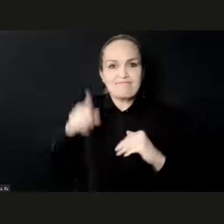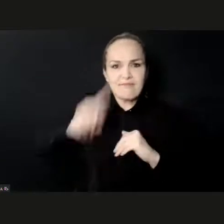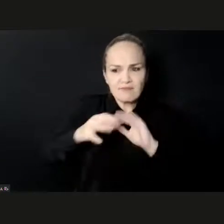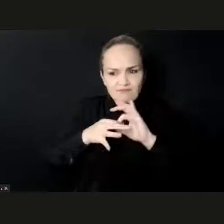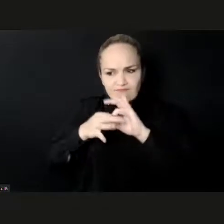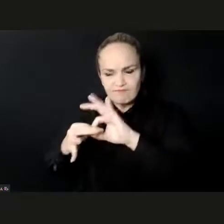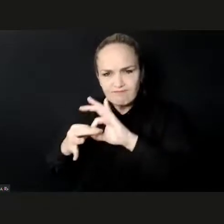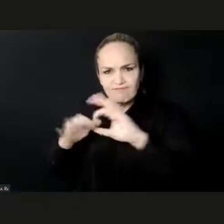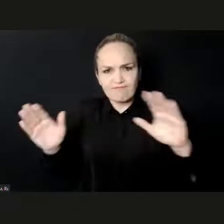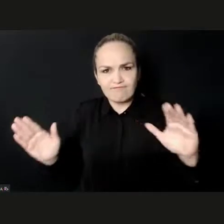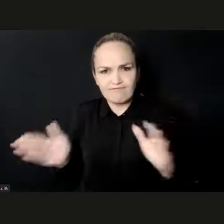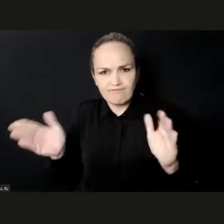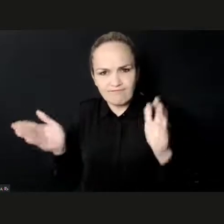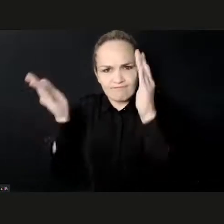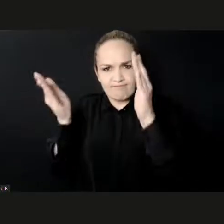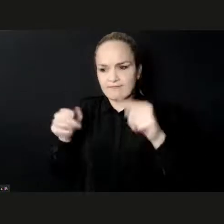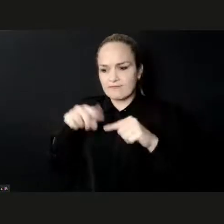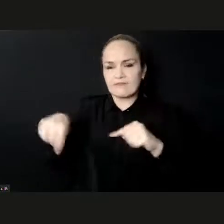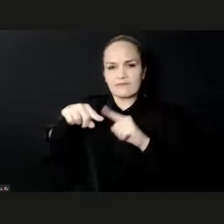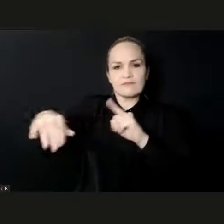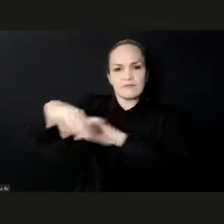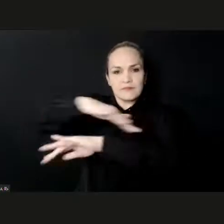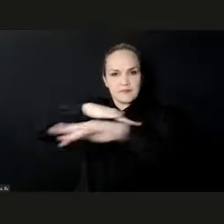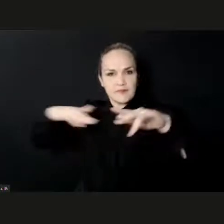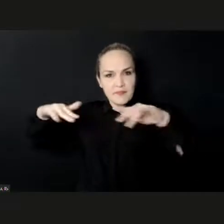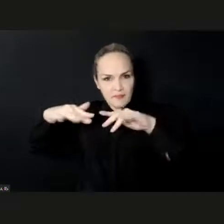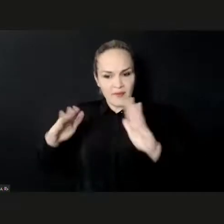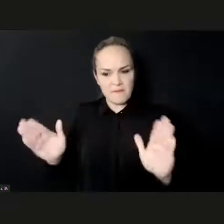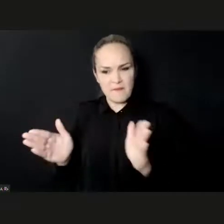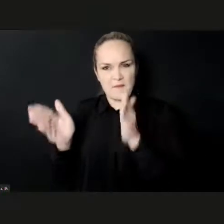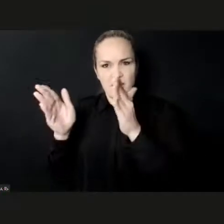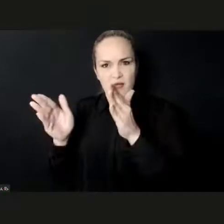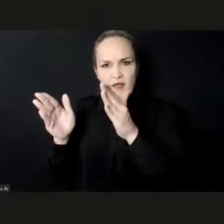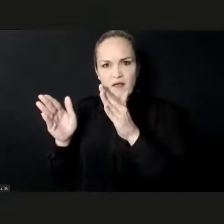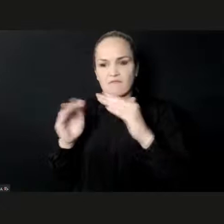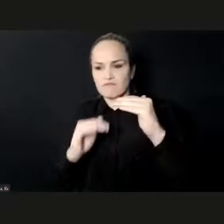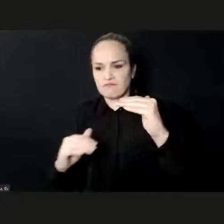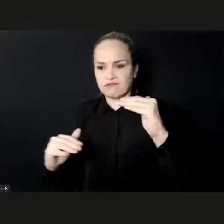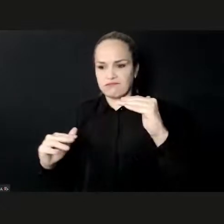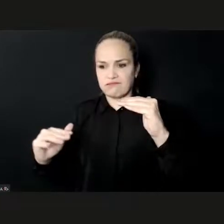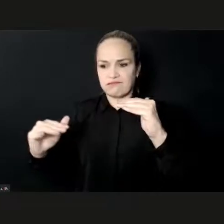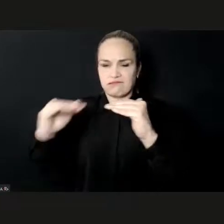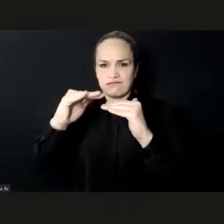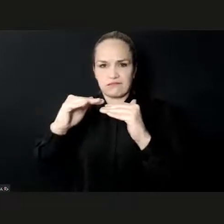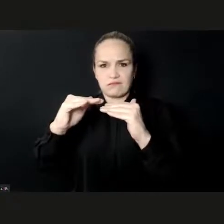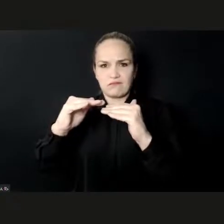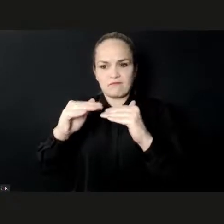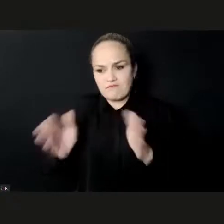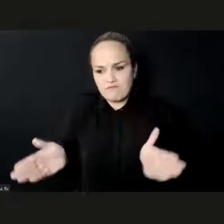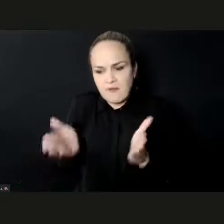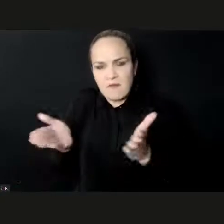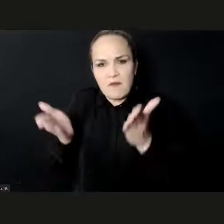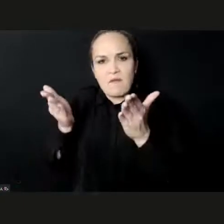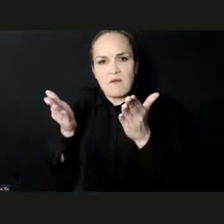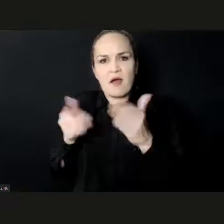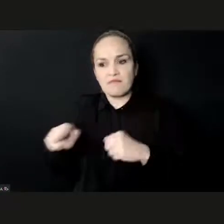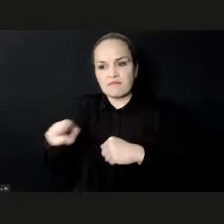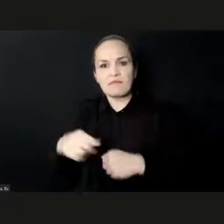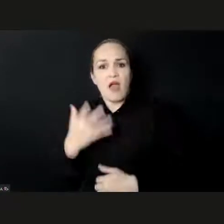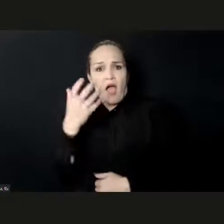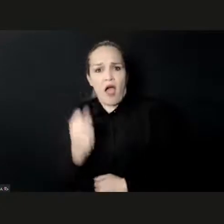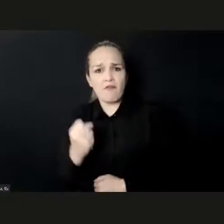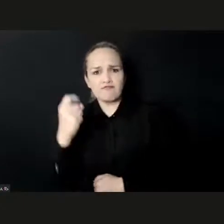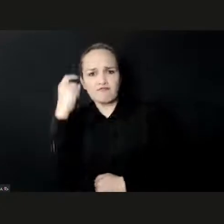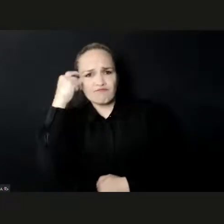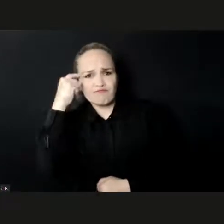trade and value chain integration, weak data collection capacities, and last but not least, insufficient